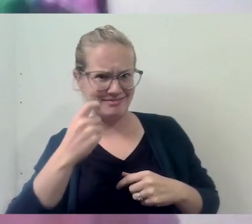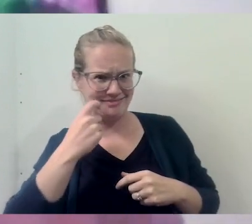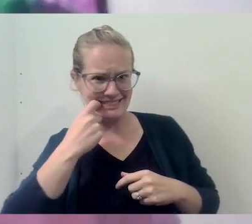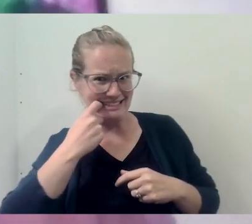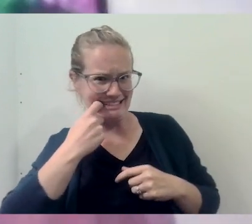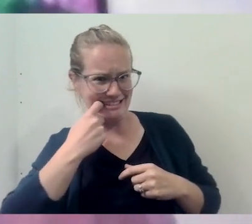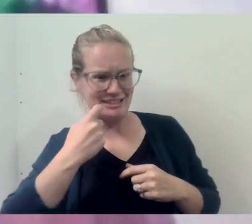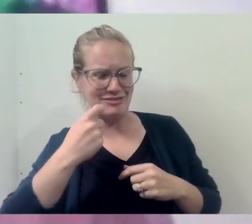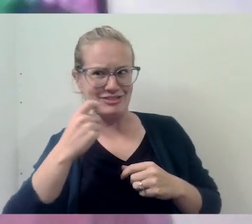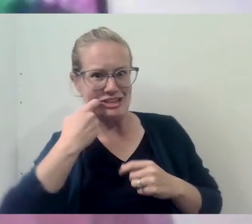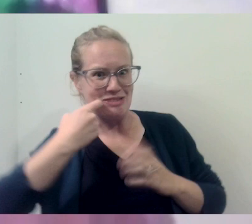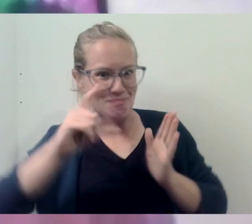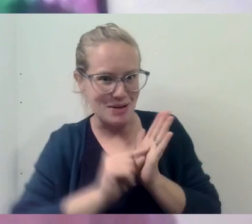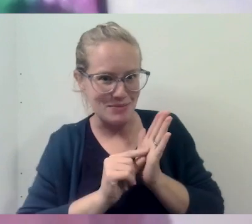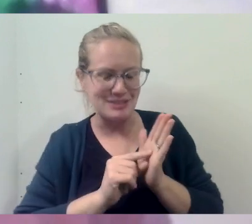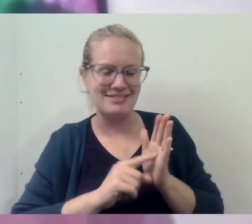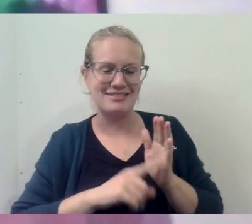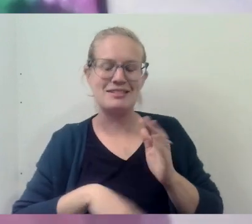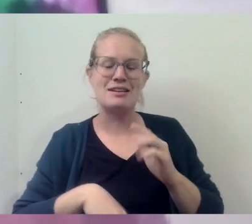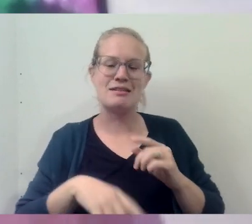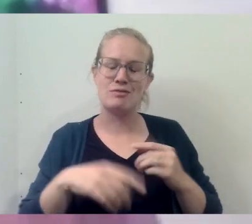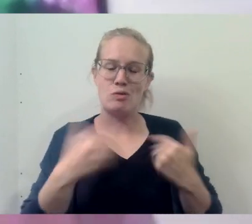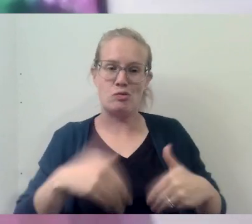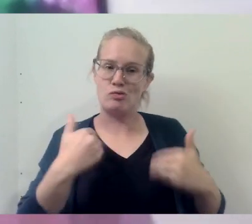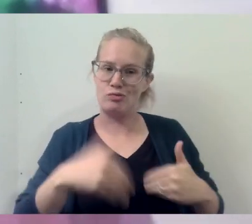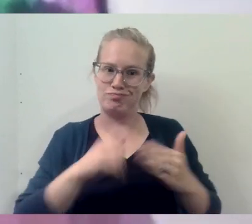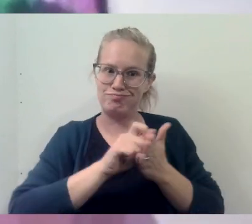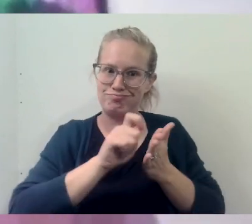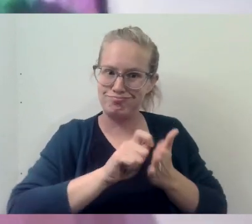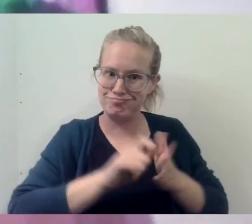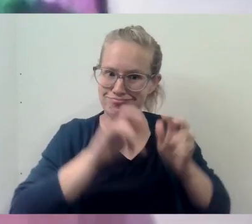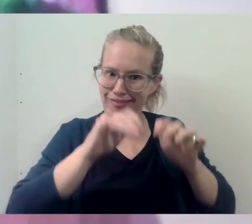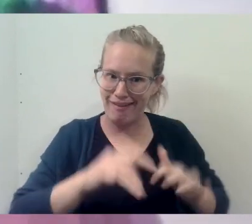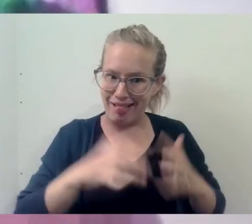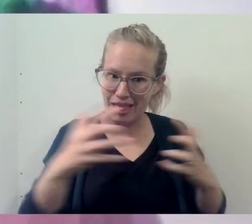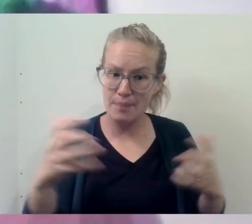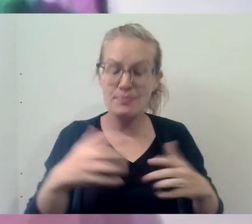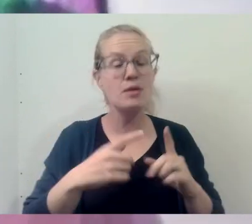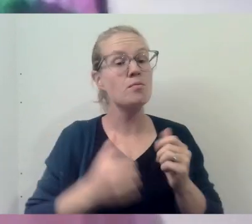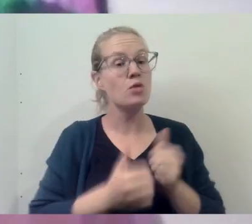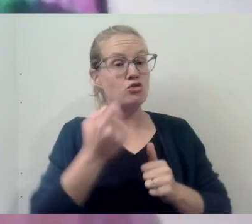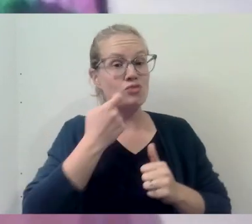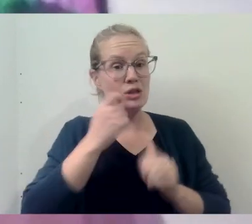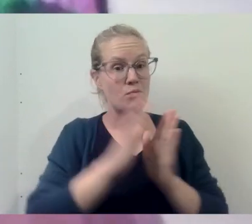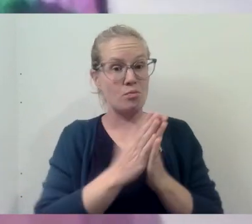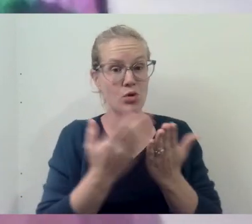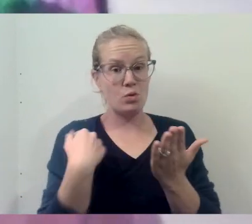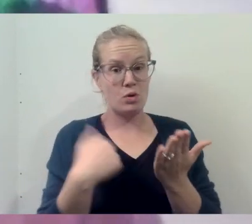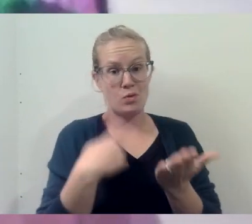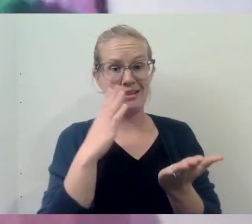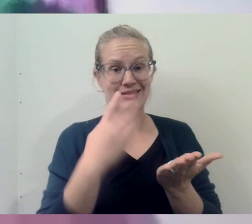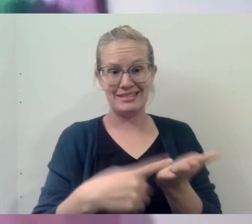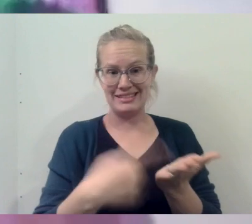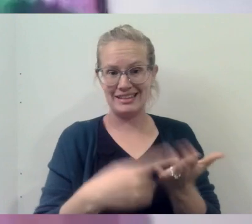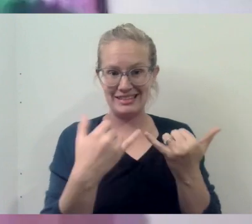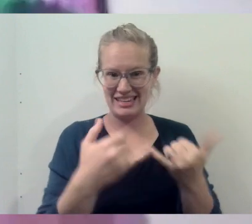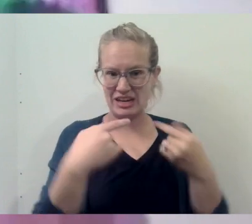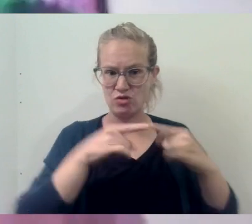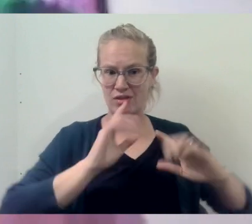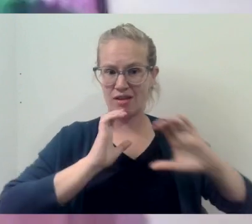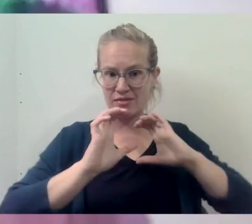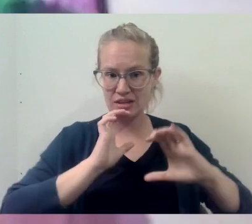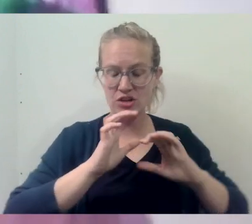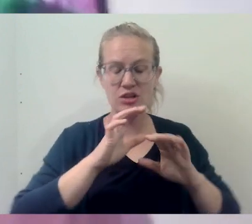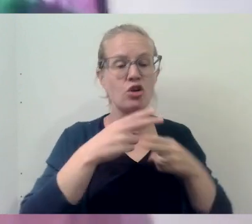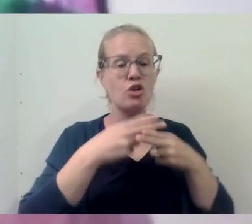minutes here. He's so prolific. Including most recently, a book that we will talk about today during our conversation,